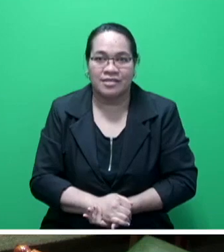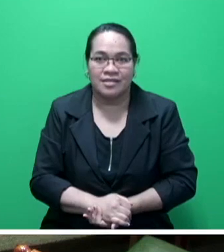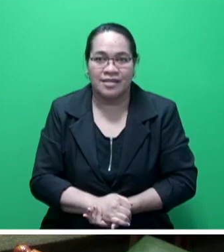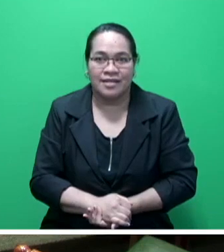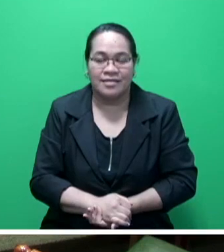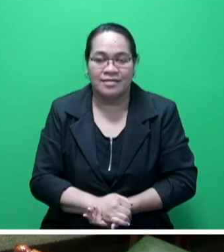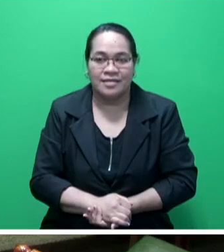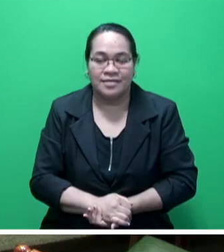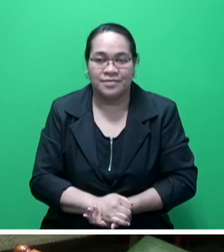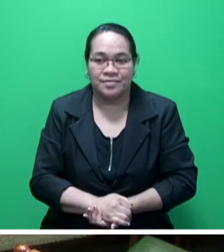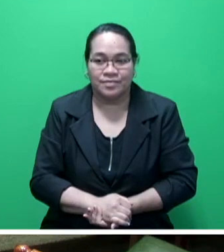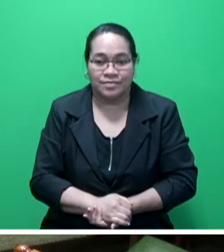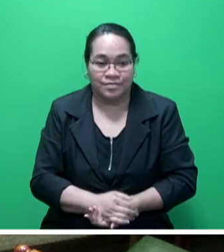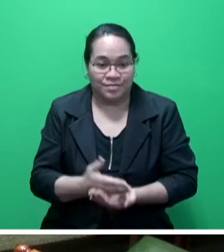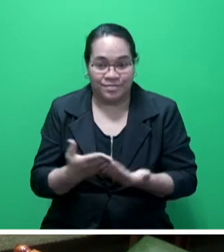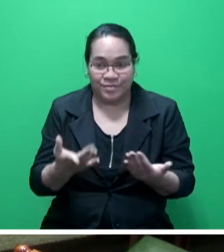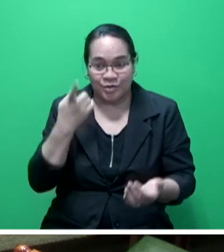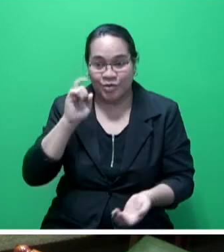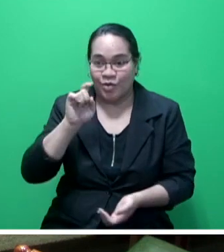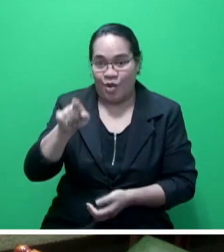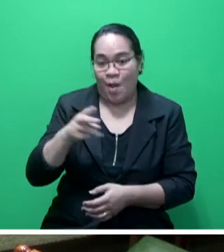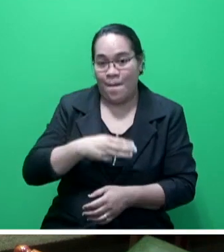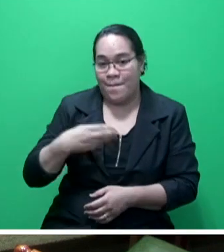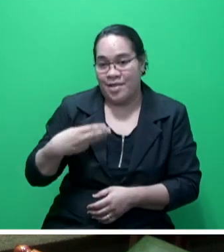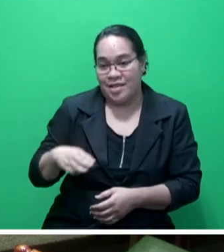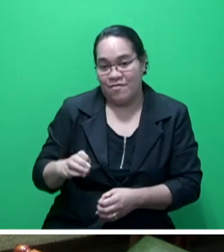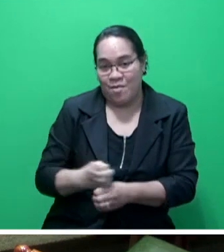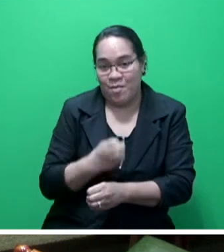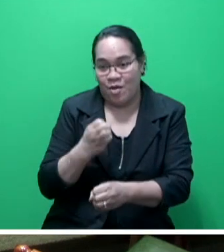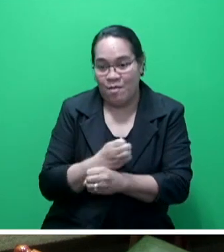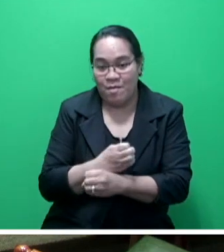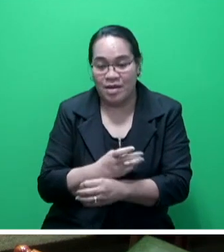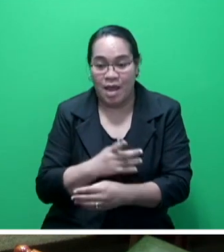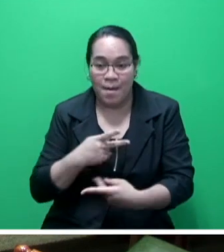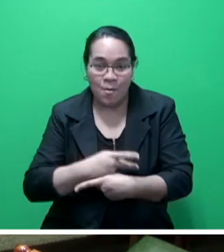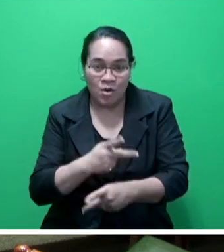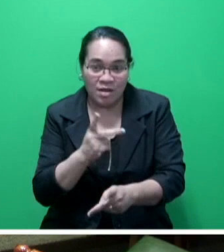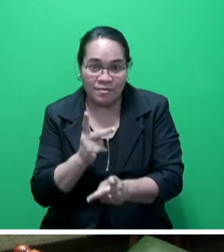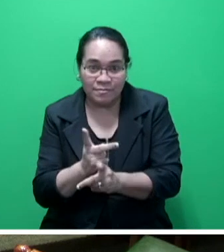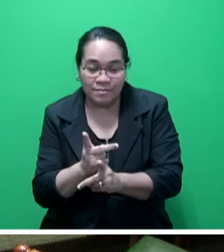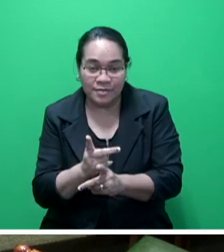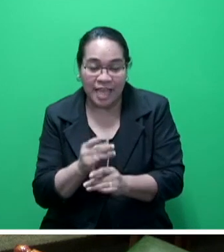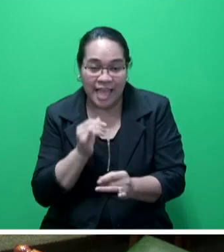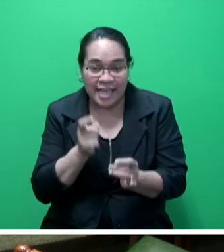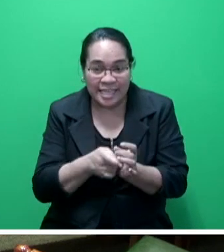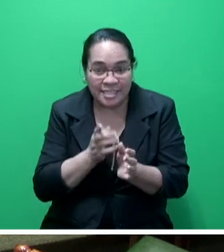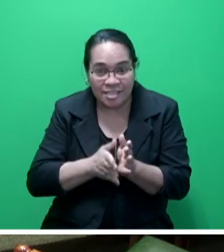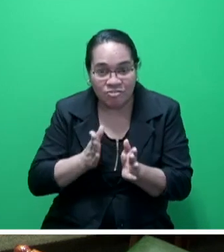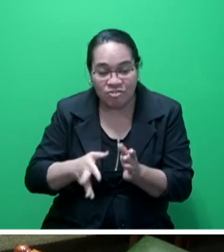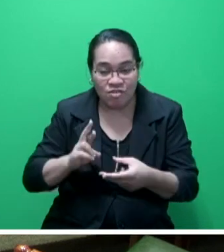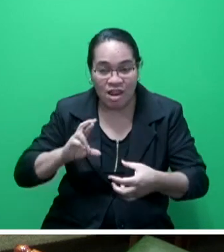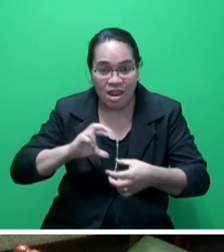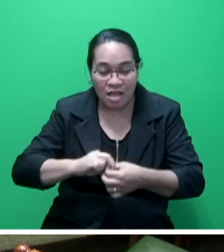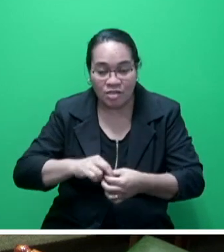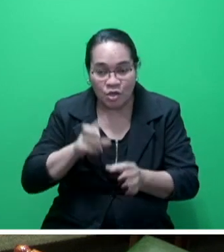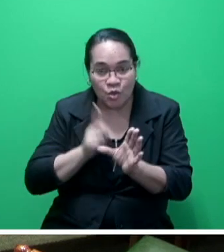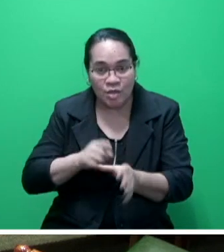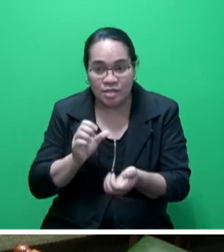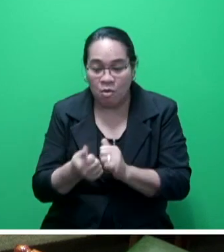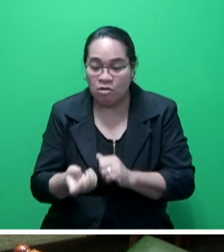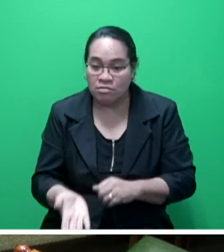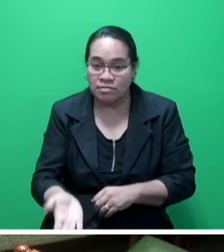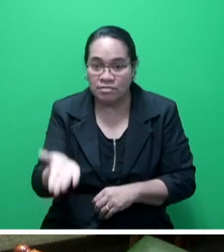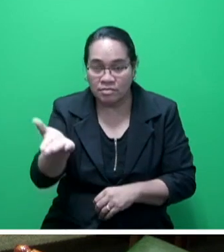I call on the Minister for Employment, Productivity, District Relations, Youth and Sports, the Honourable